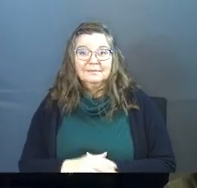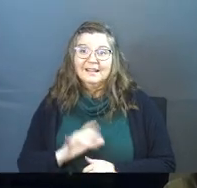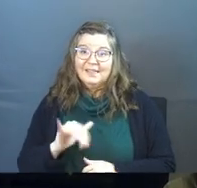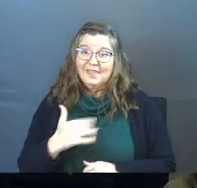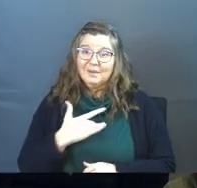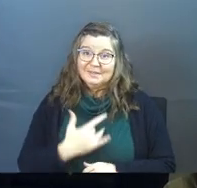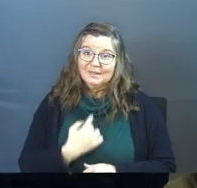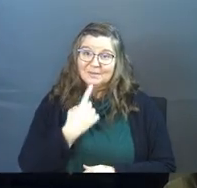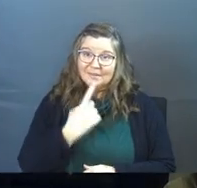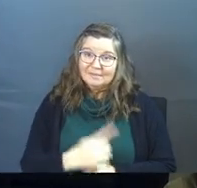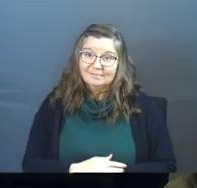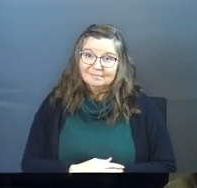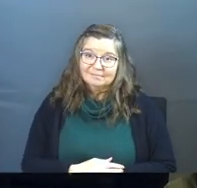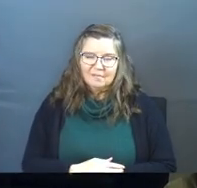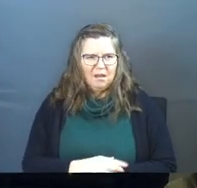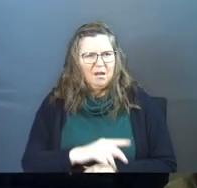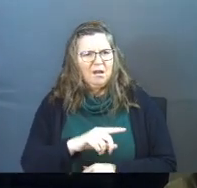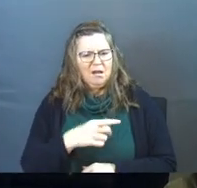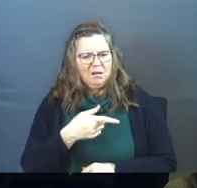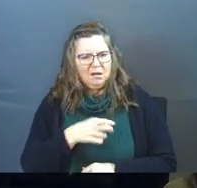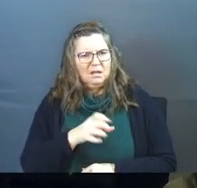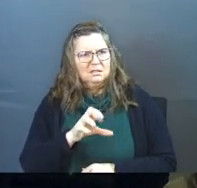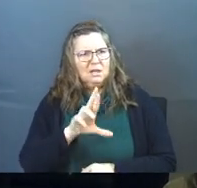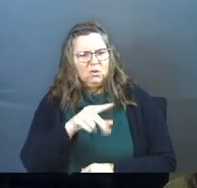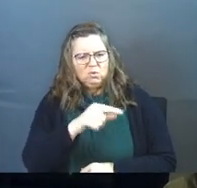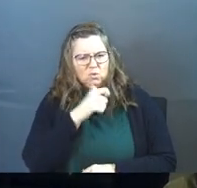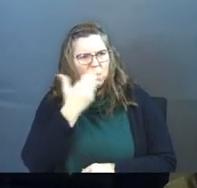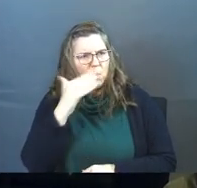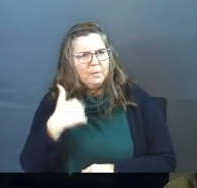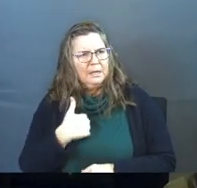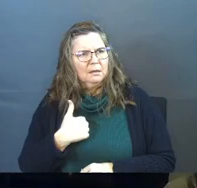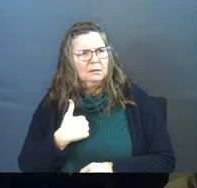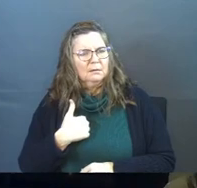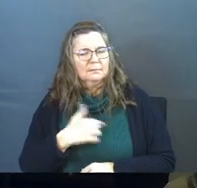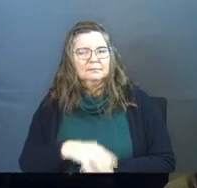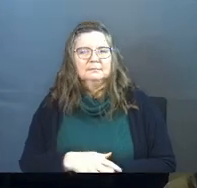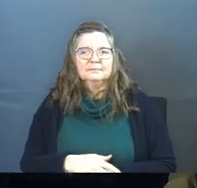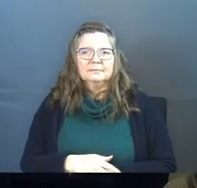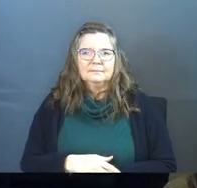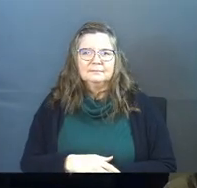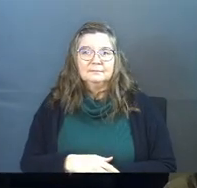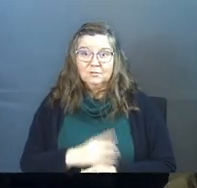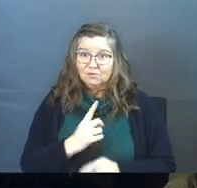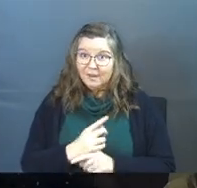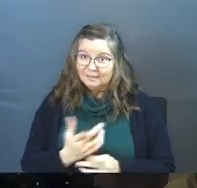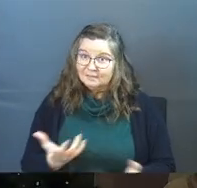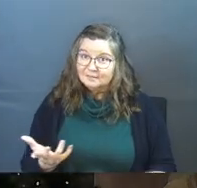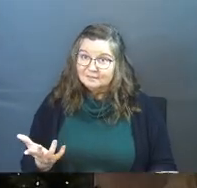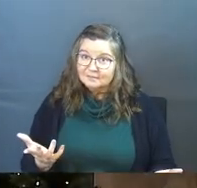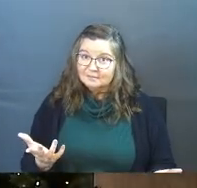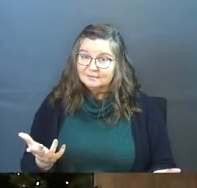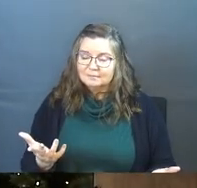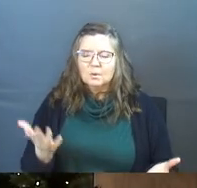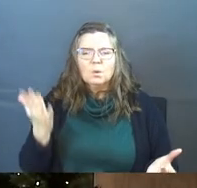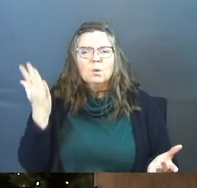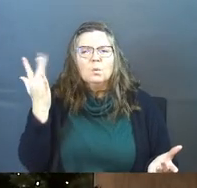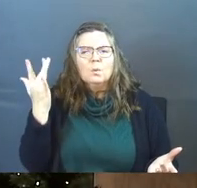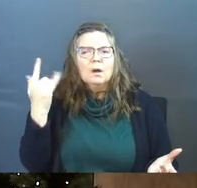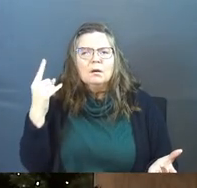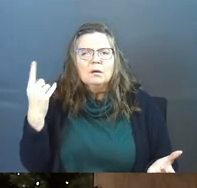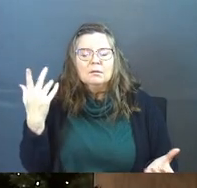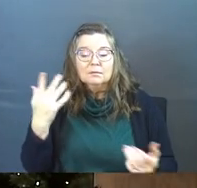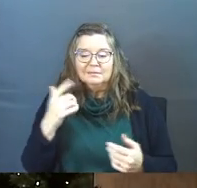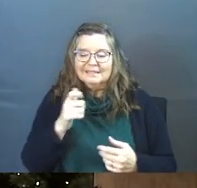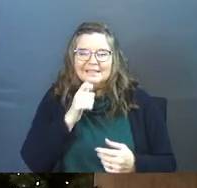That's what we're going to say. How dare you? You don't know me. Right? Why? Because